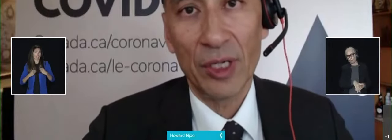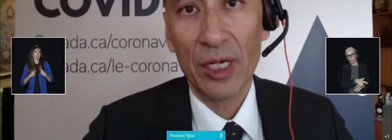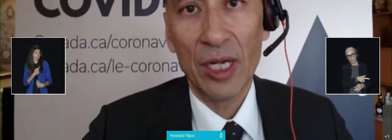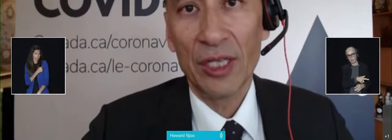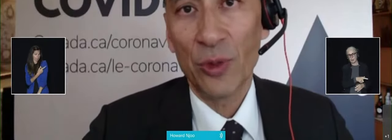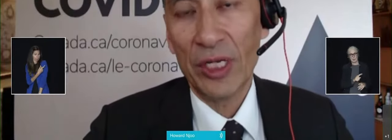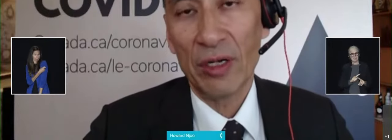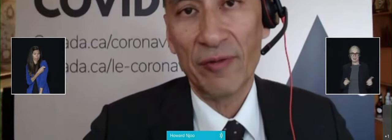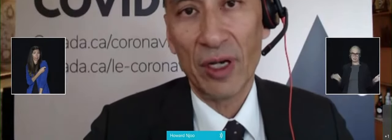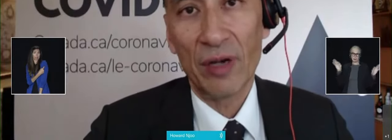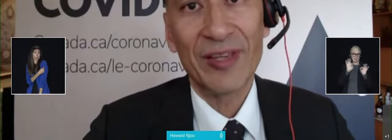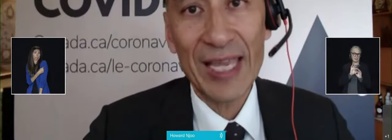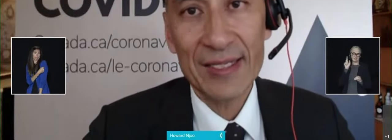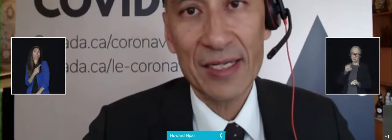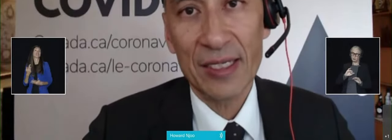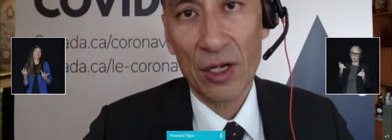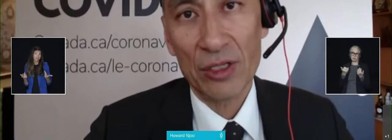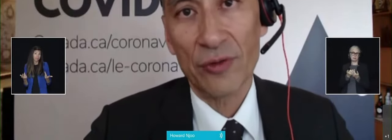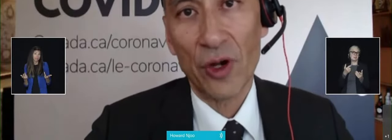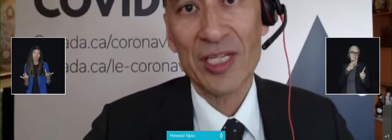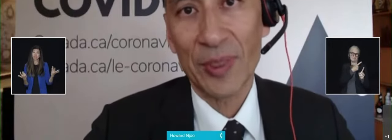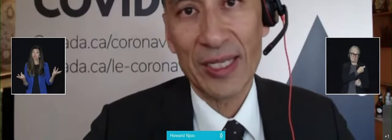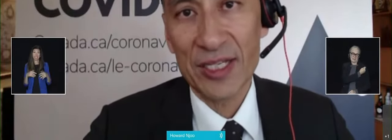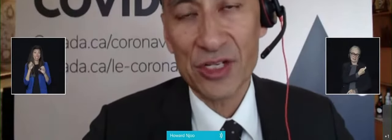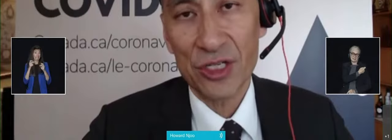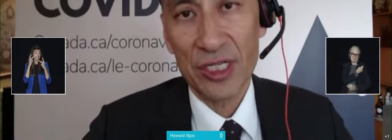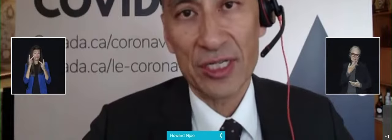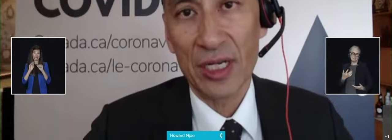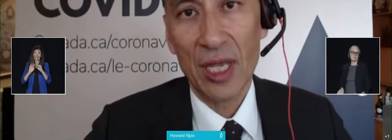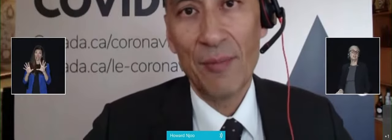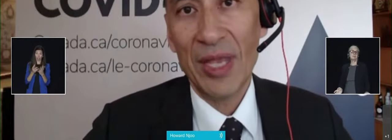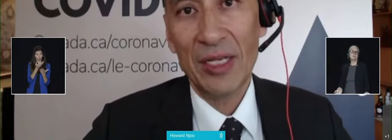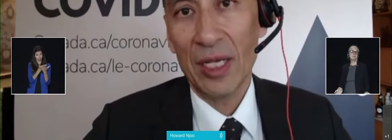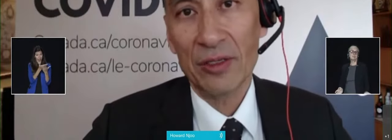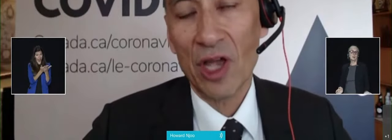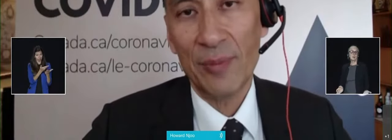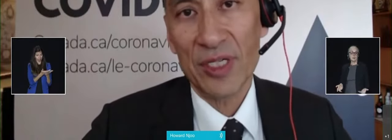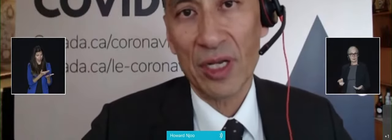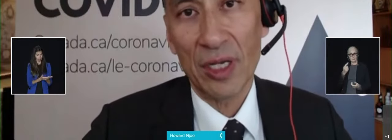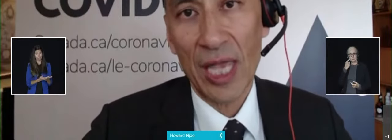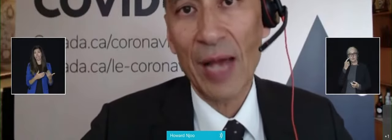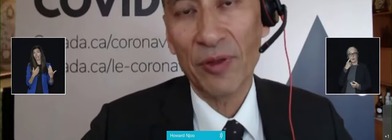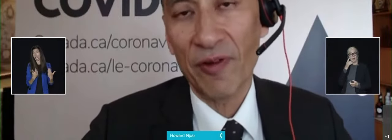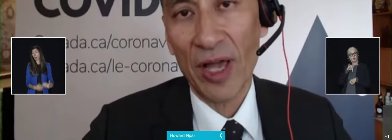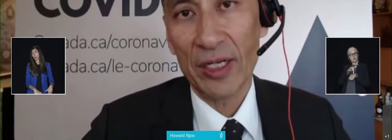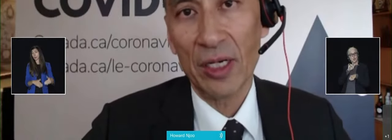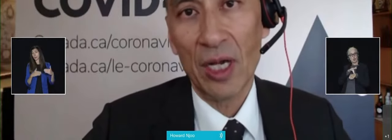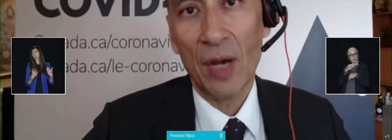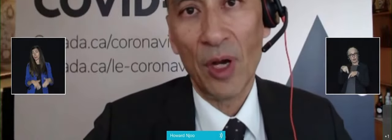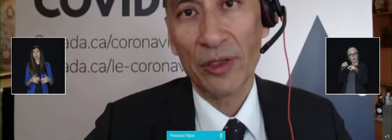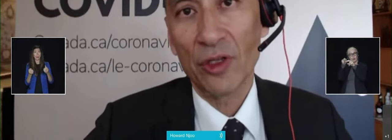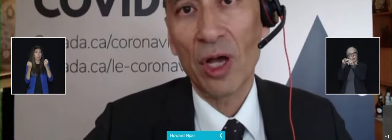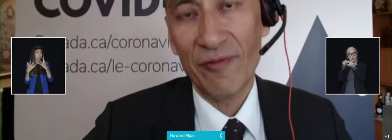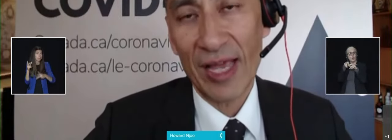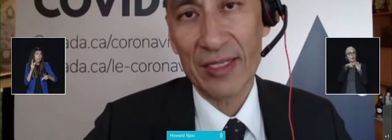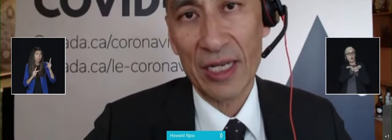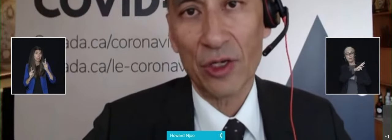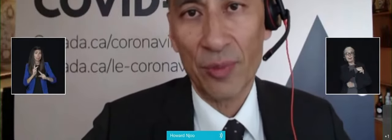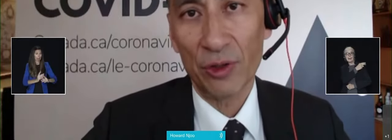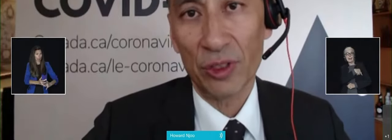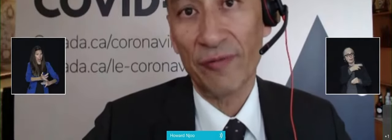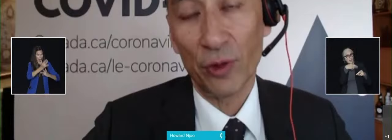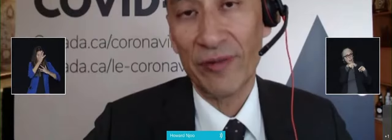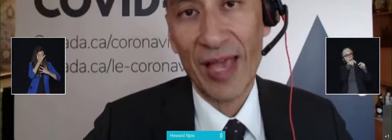data, you know, the rate of cases and also for hospitalization is many times amplified among the non